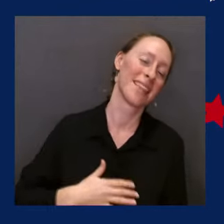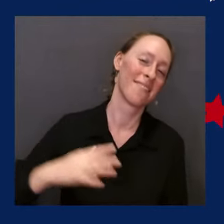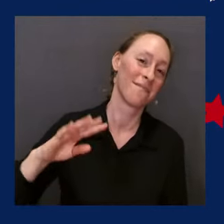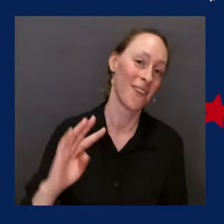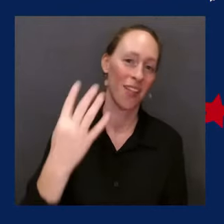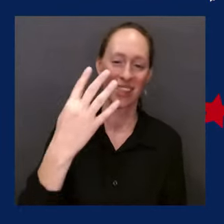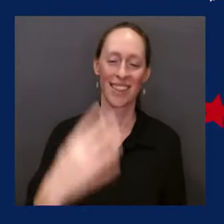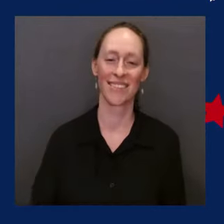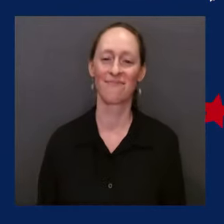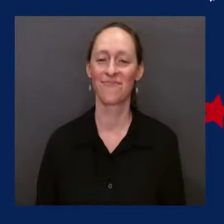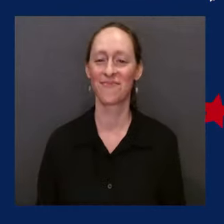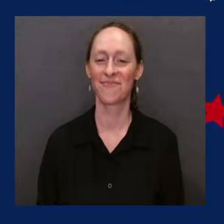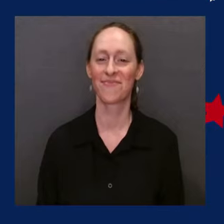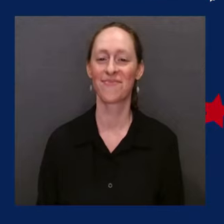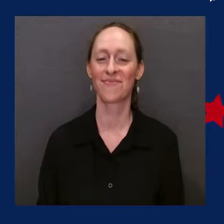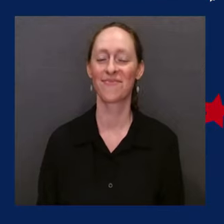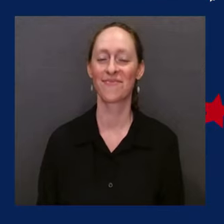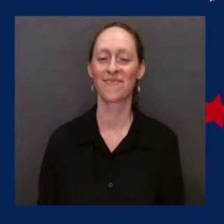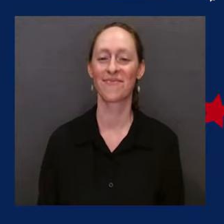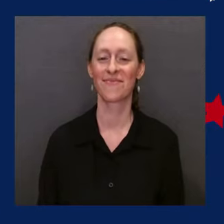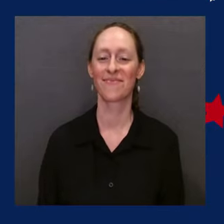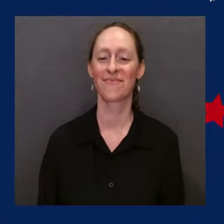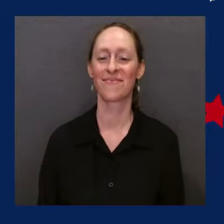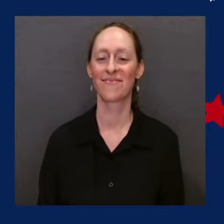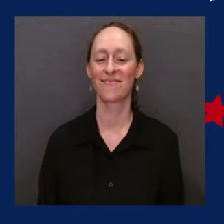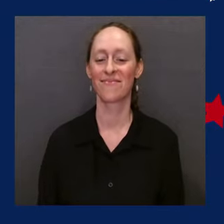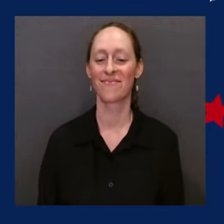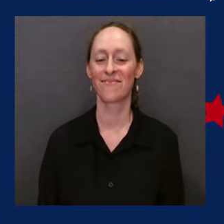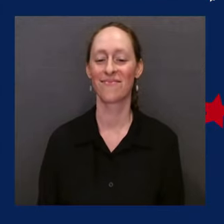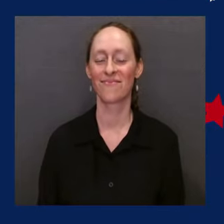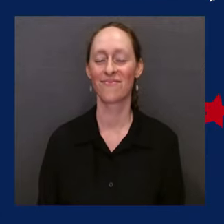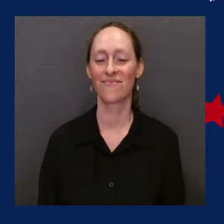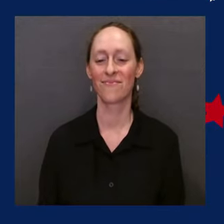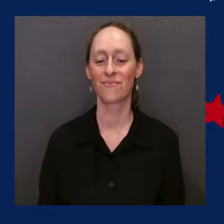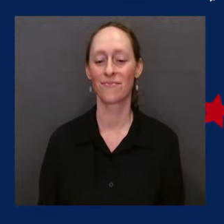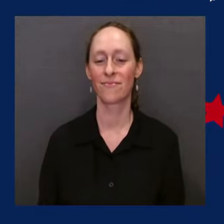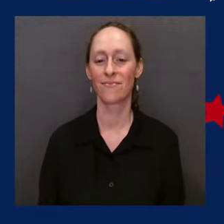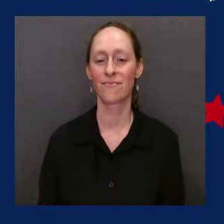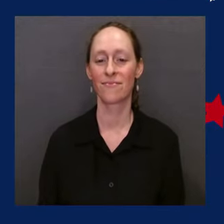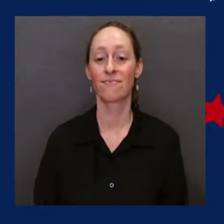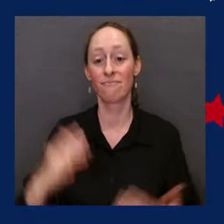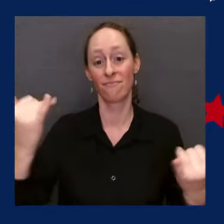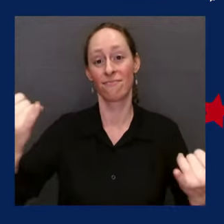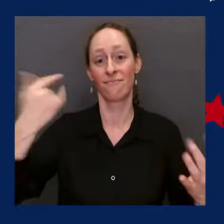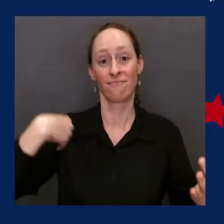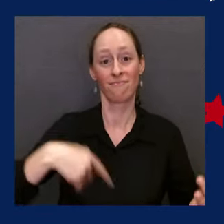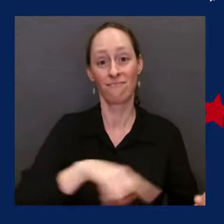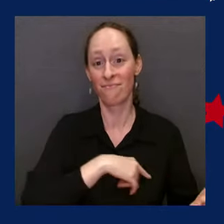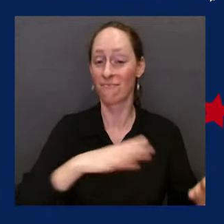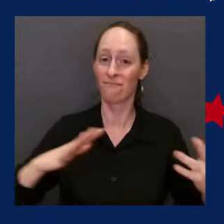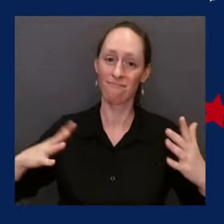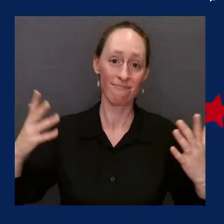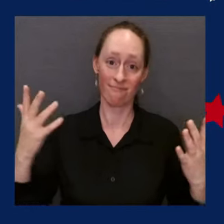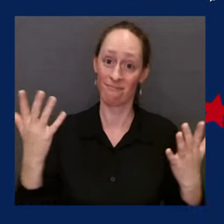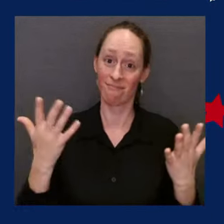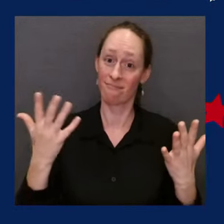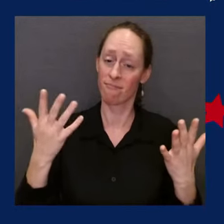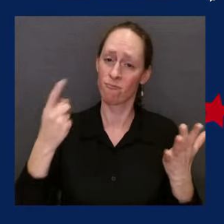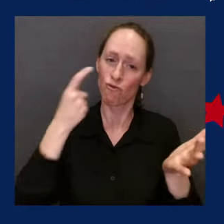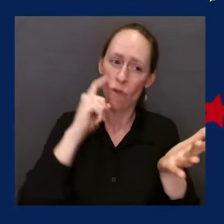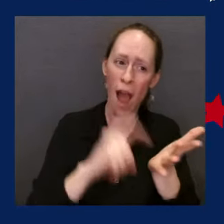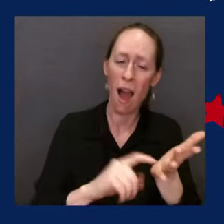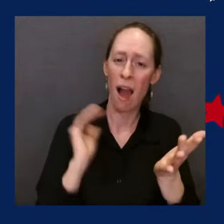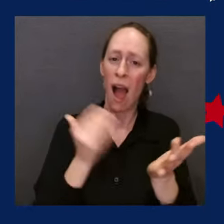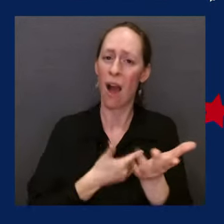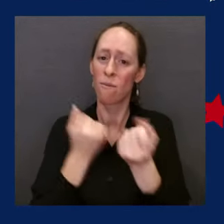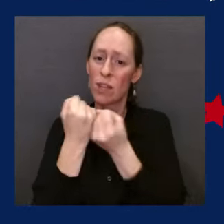Today, we celebrate our independence. We celebrate our liberty and our freedom. And Jill and